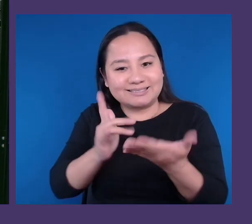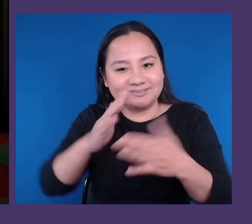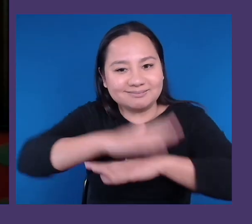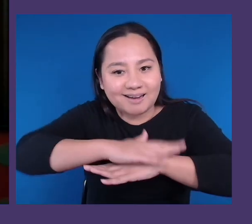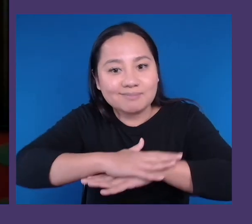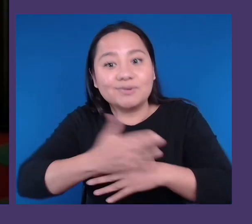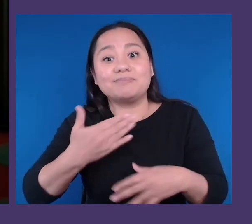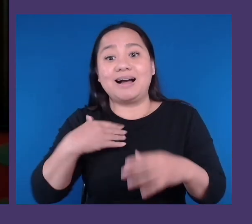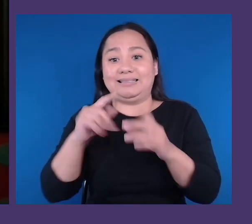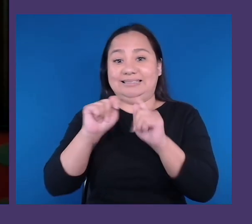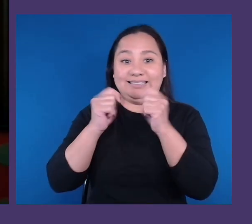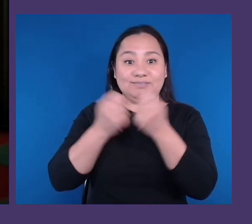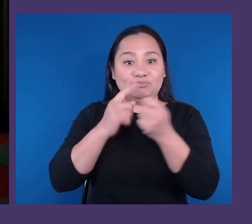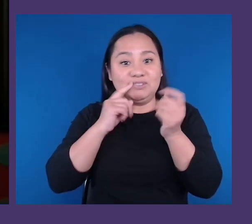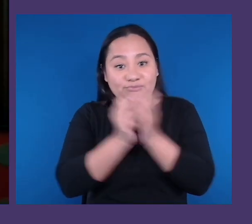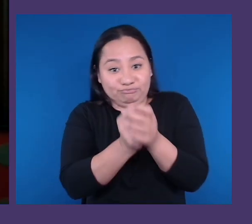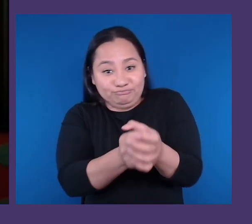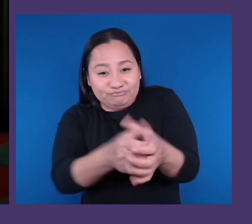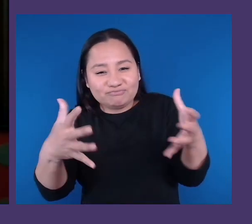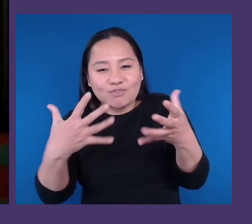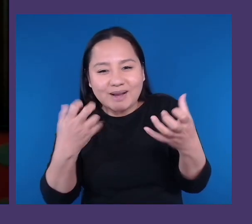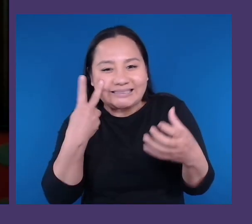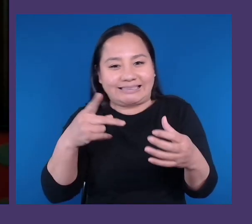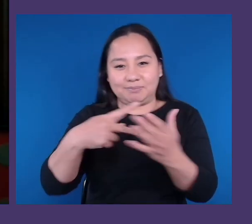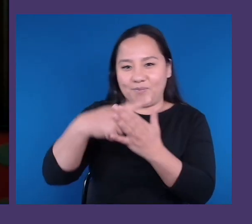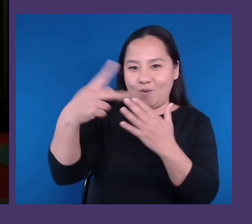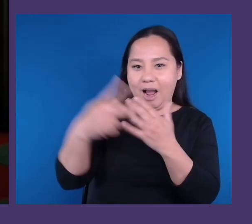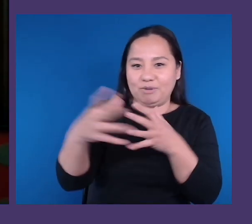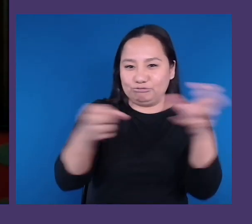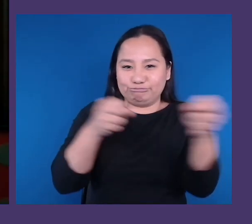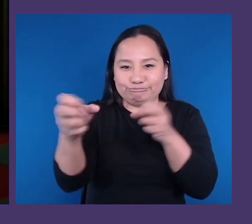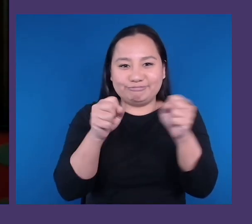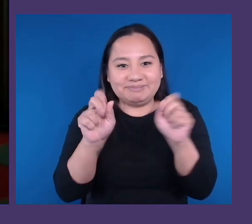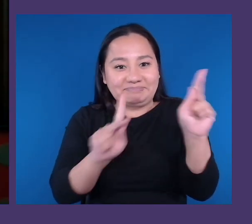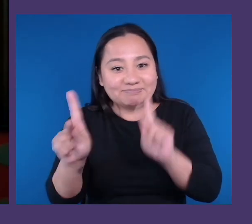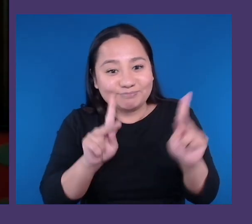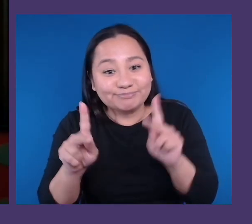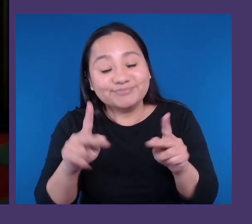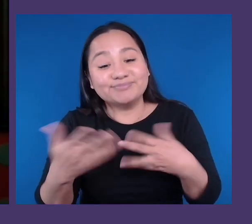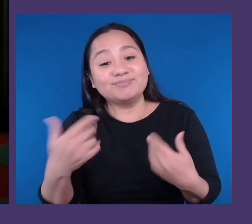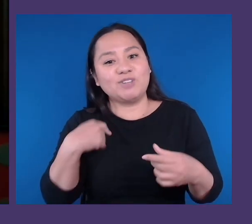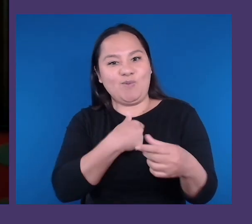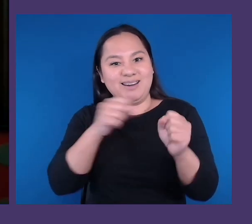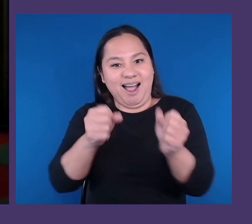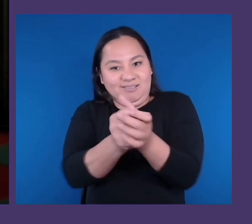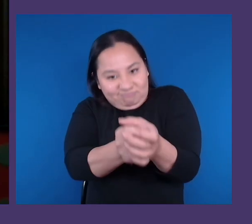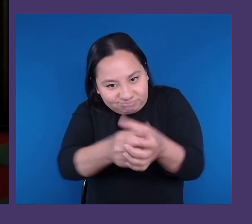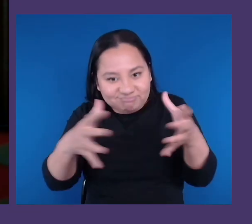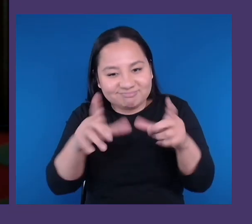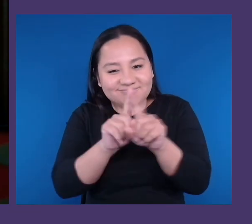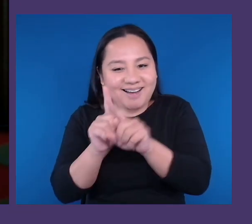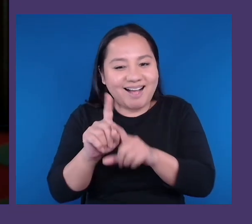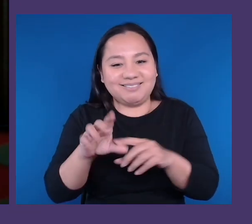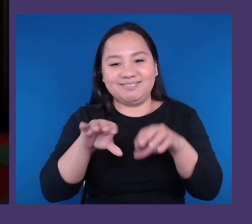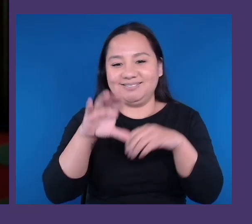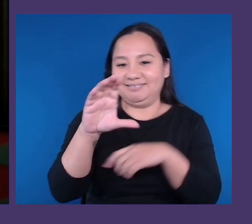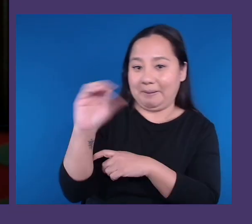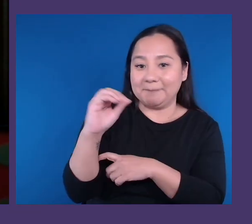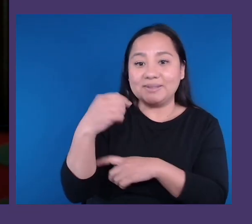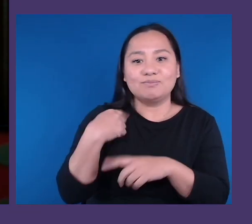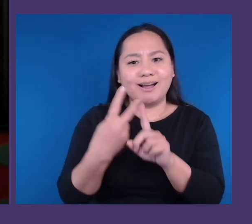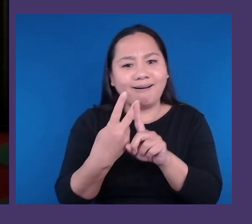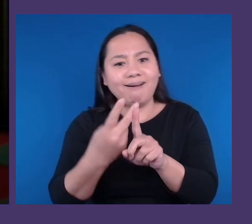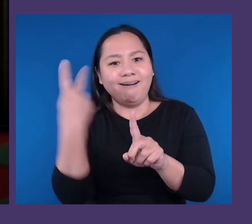company. When I look back on the last 10 years, what I'm most proud of is how we've taken key learnings from the